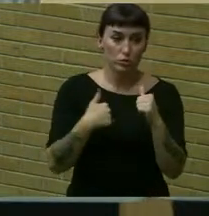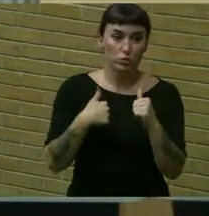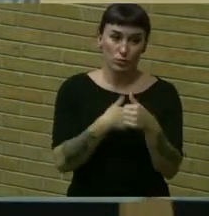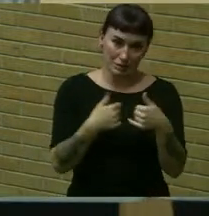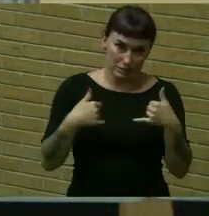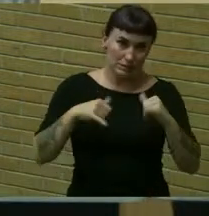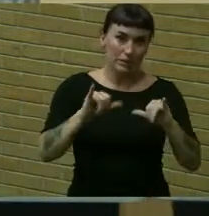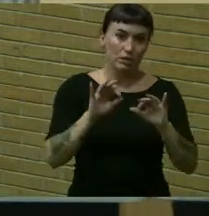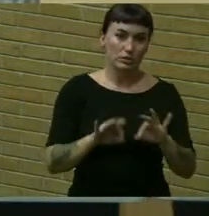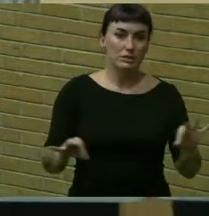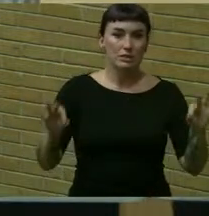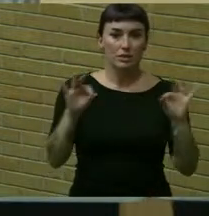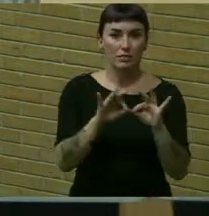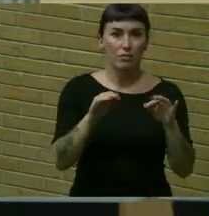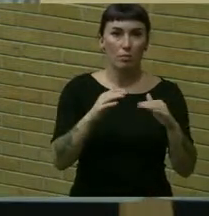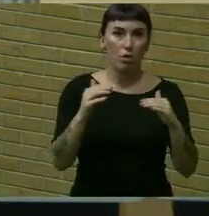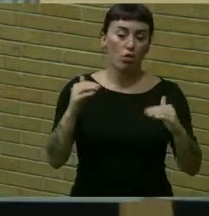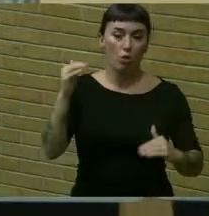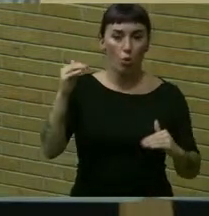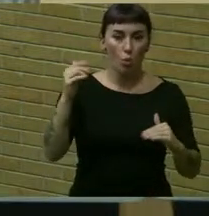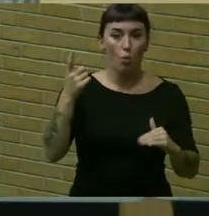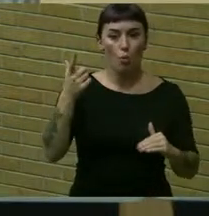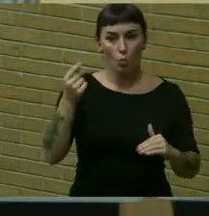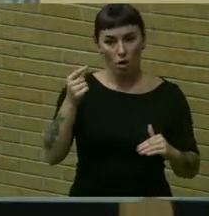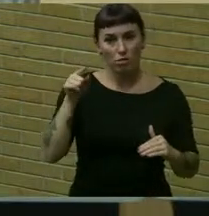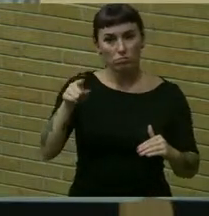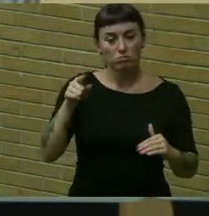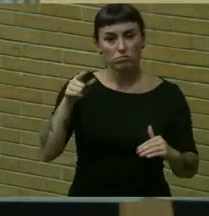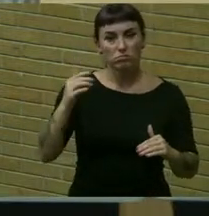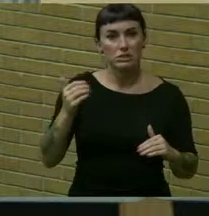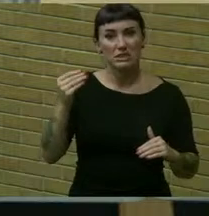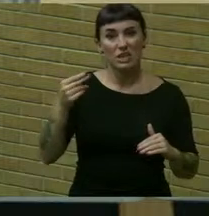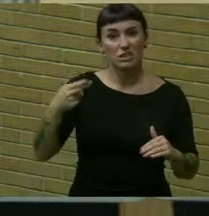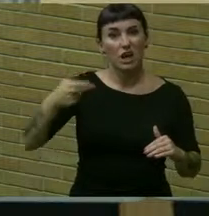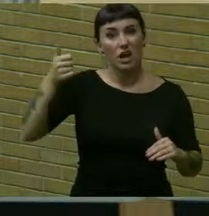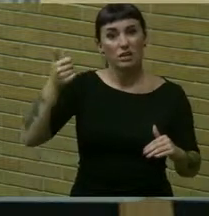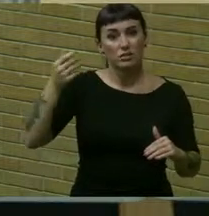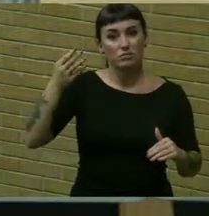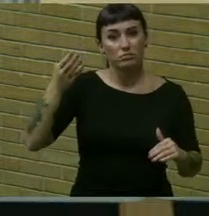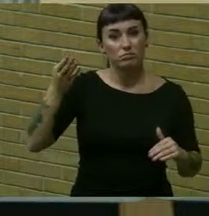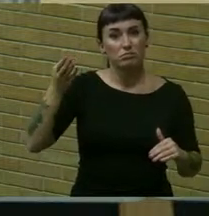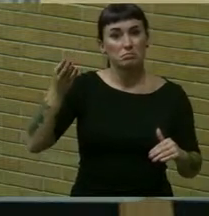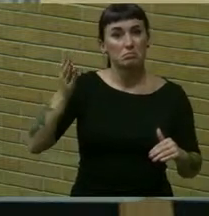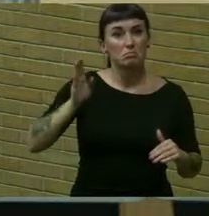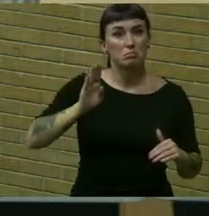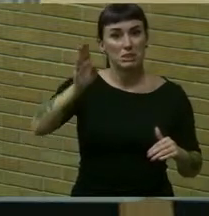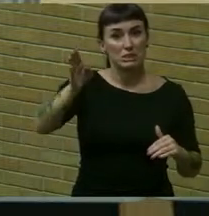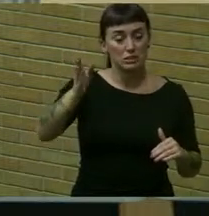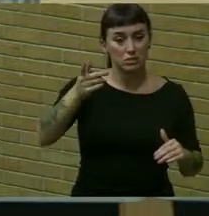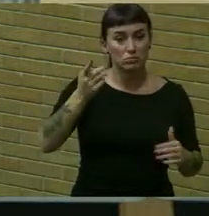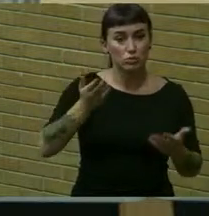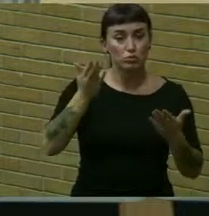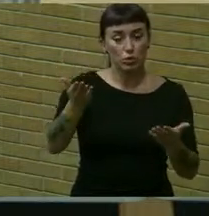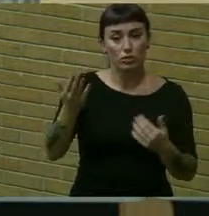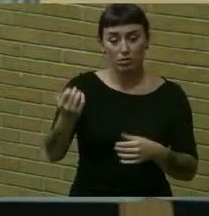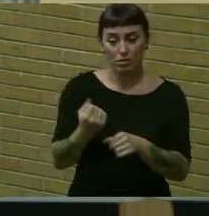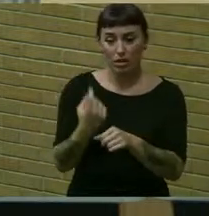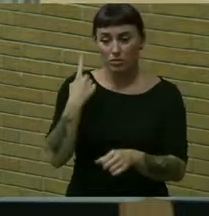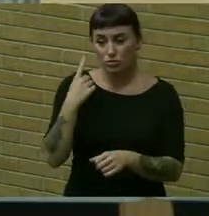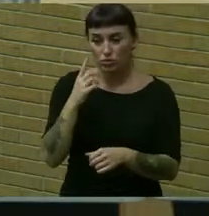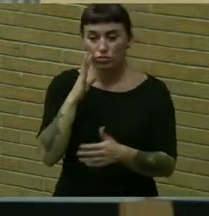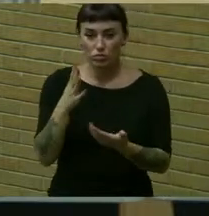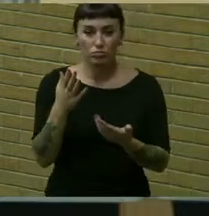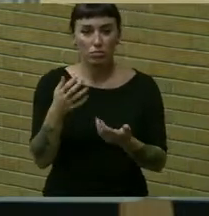still significantly below what the next highest bidder proposed last year this will give us an